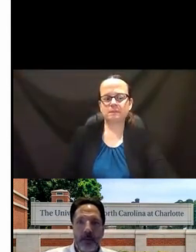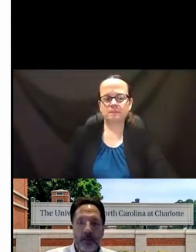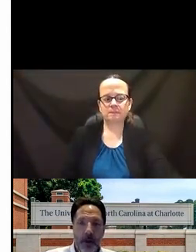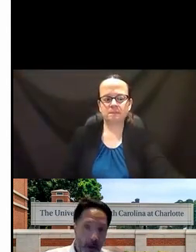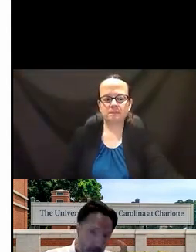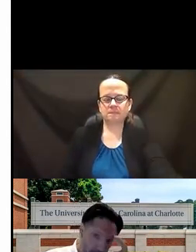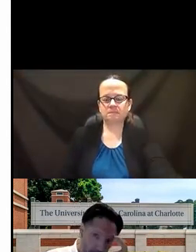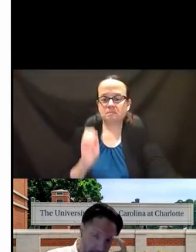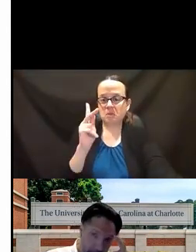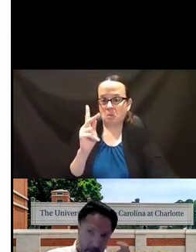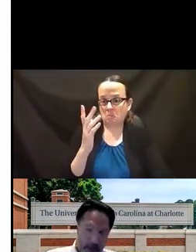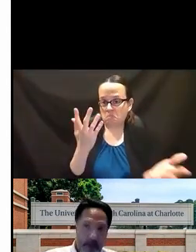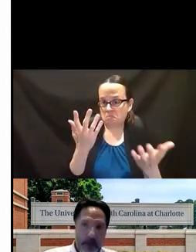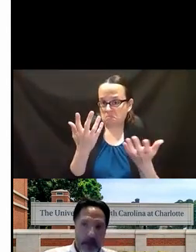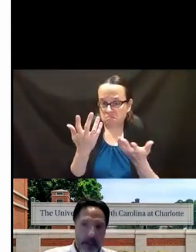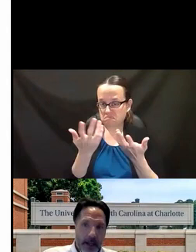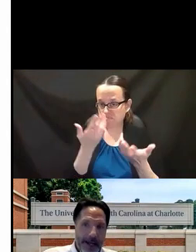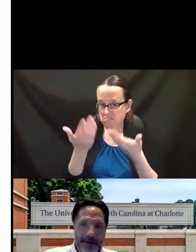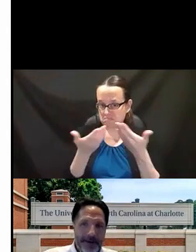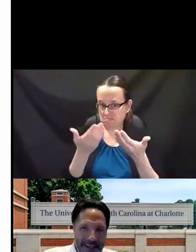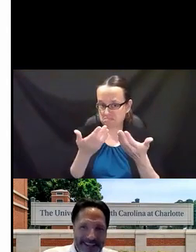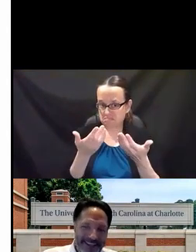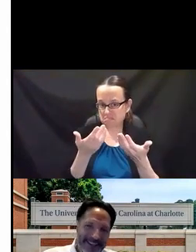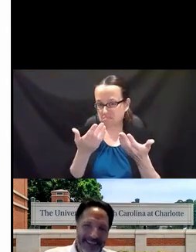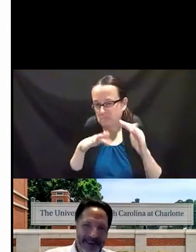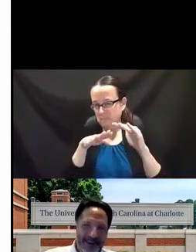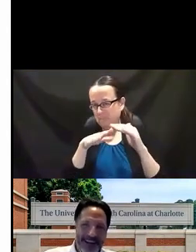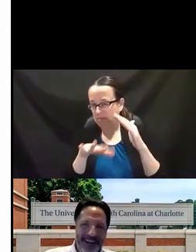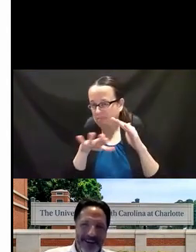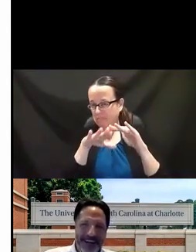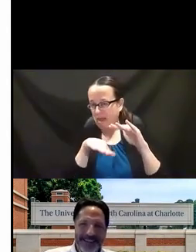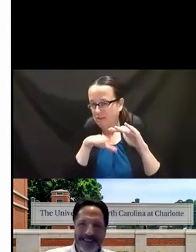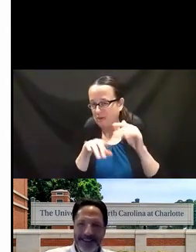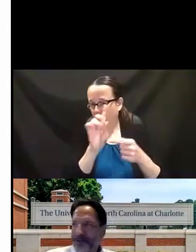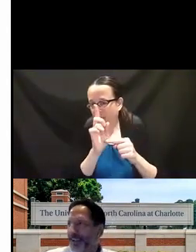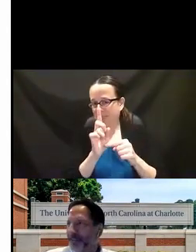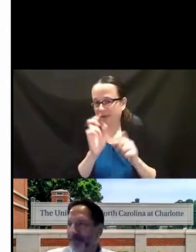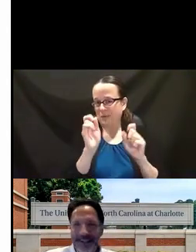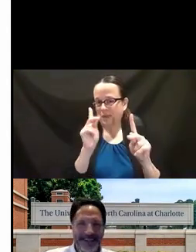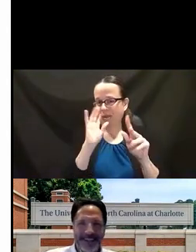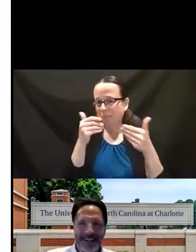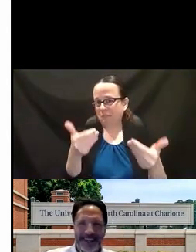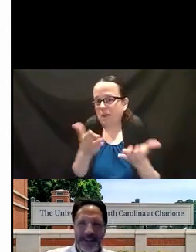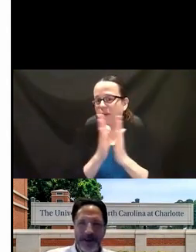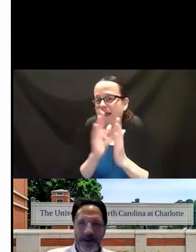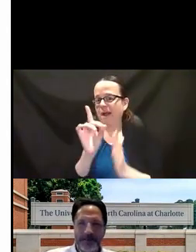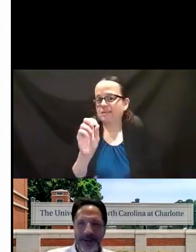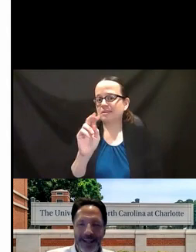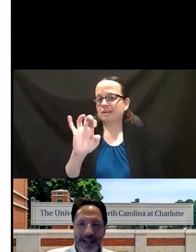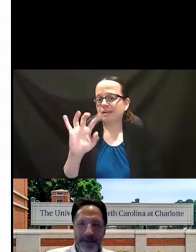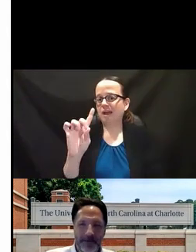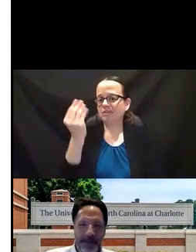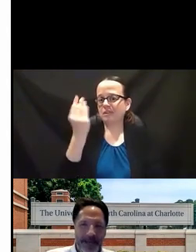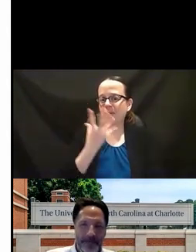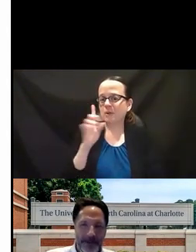And we'll give you all under a minute. So go ahead and I'll ask Donald to let us know when